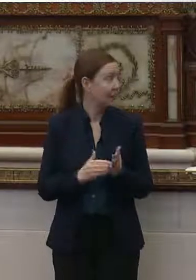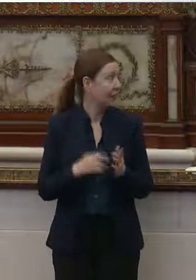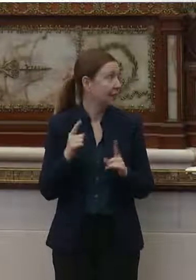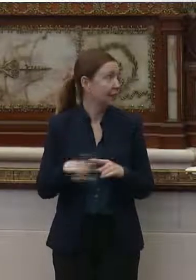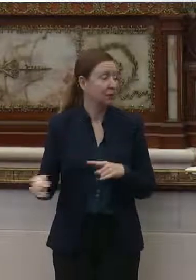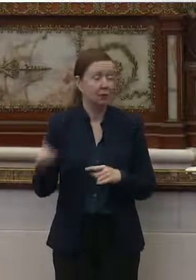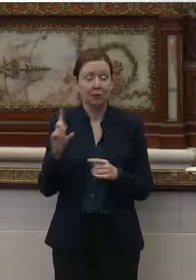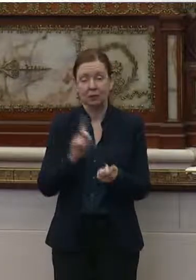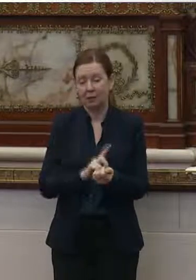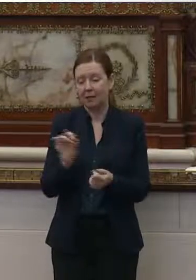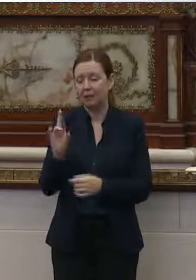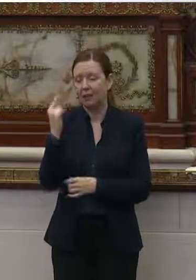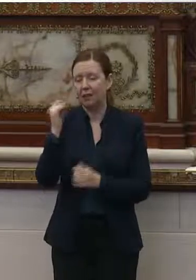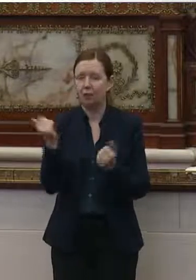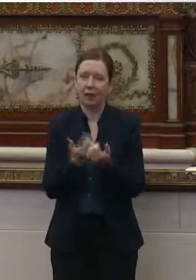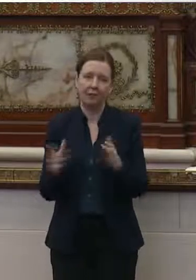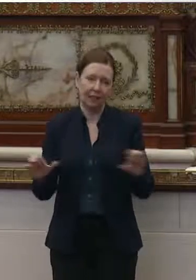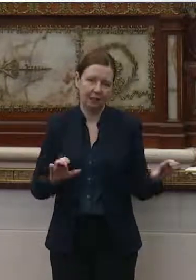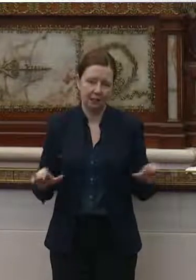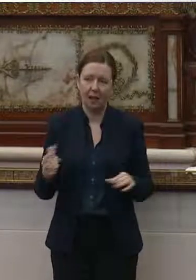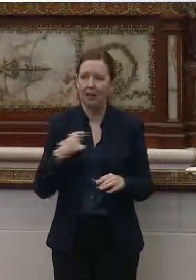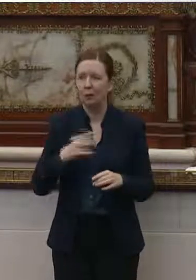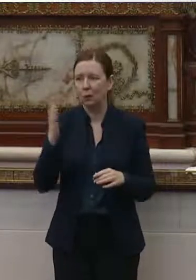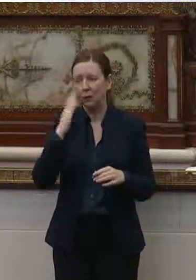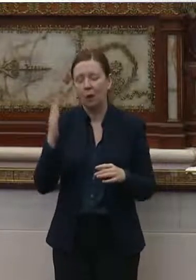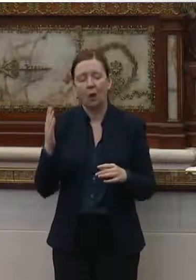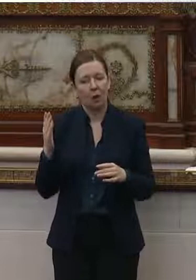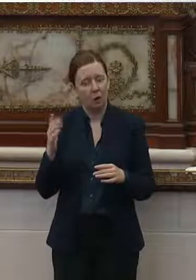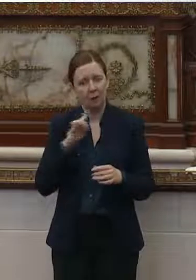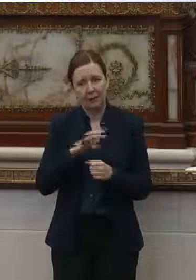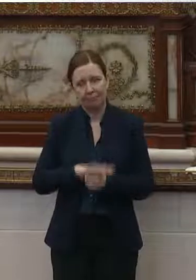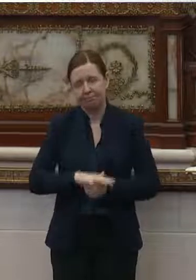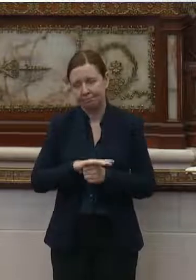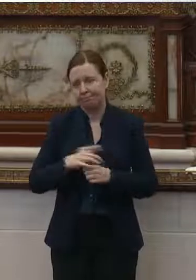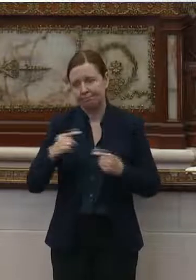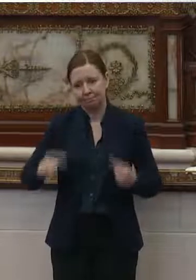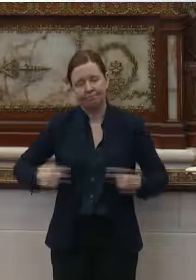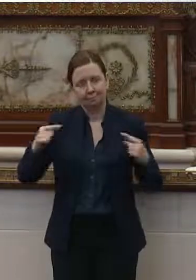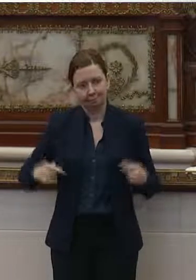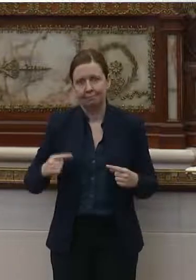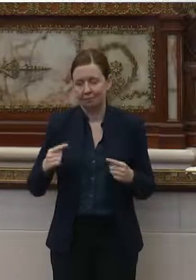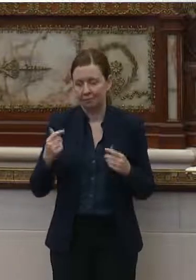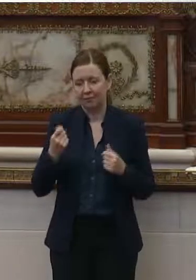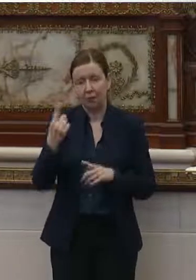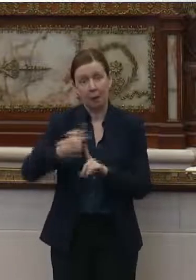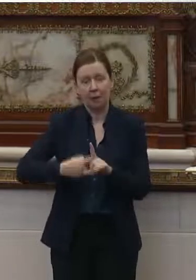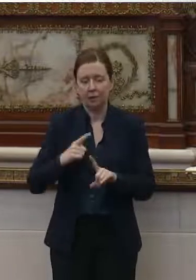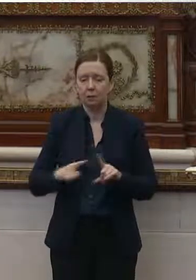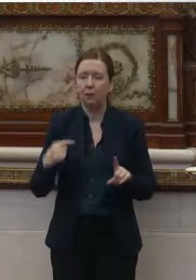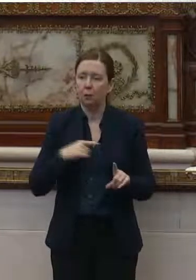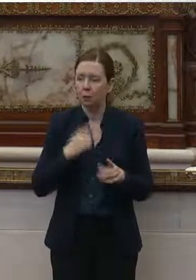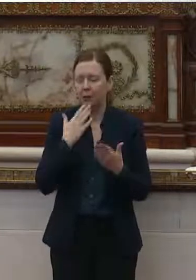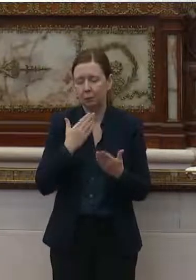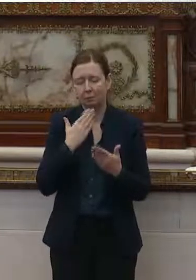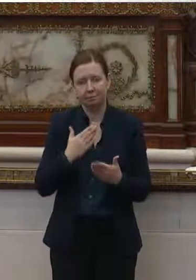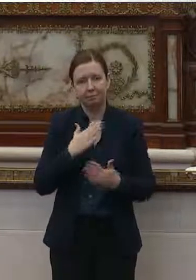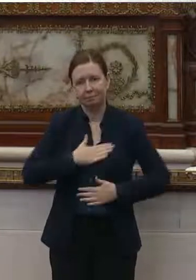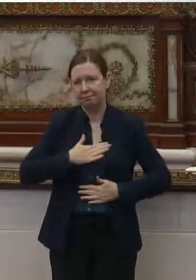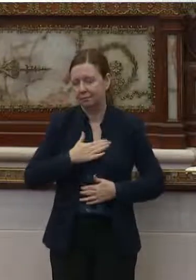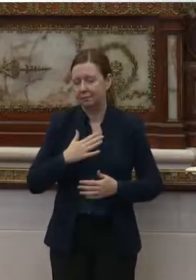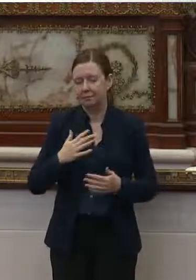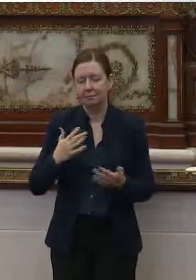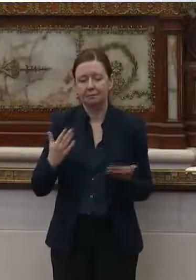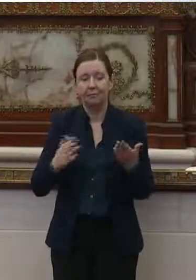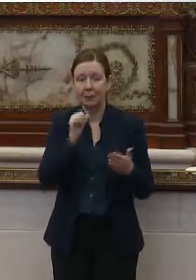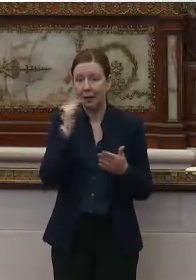to you, Dr. Farley for all that you've done. And we know it's been a trying, uh, few months here. Uh, but, um, we, we appreciate you and we want you to know,